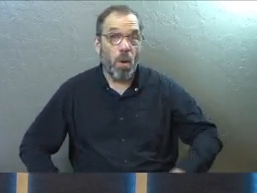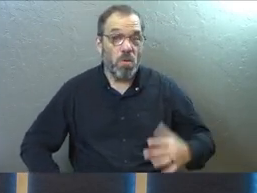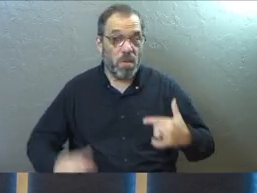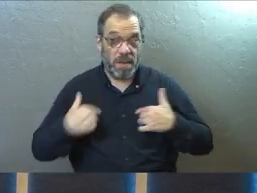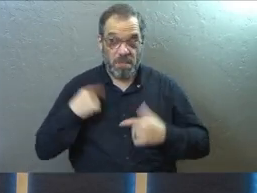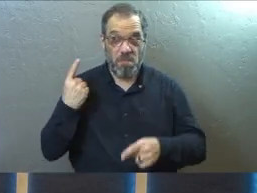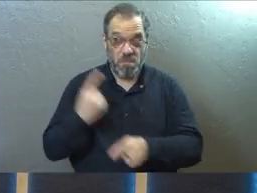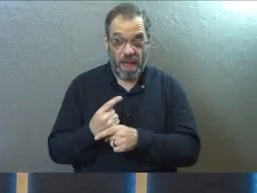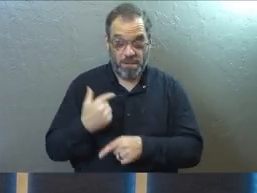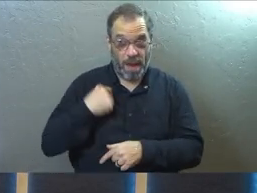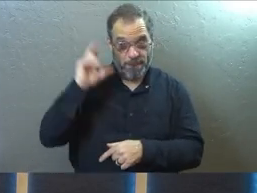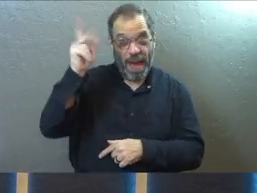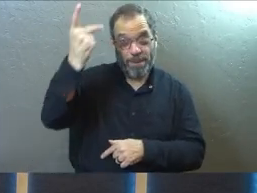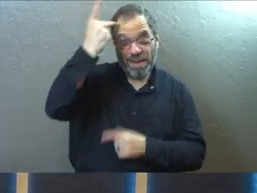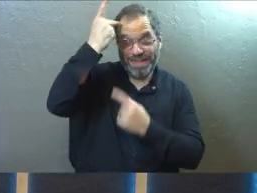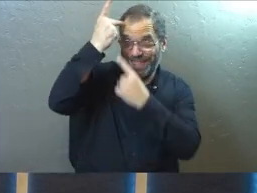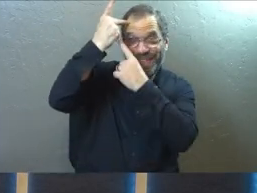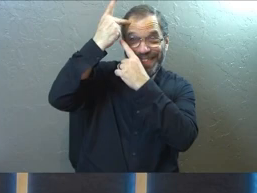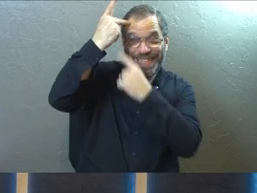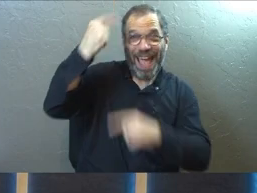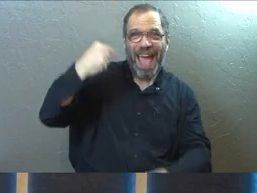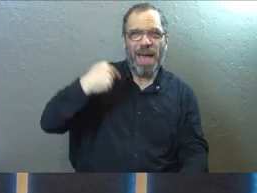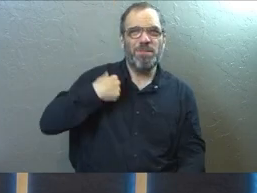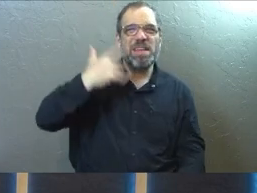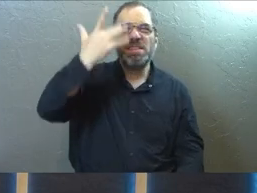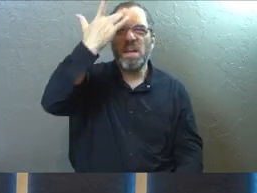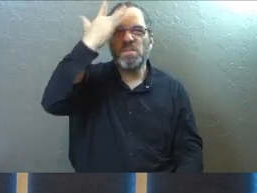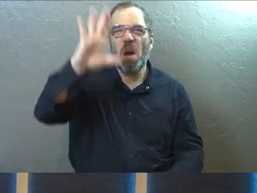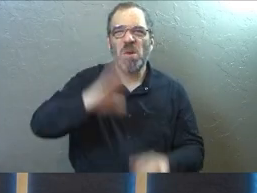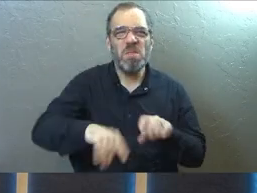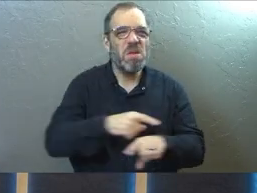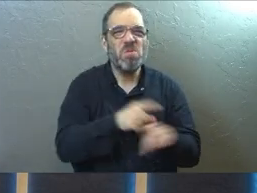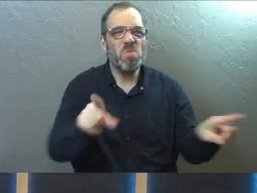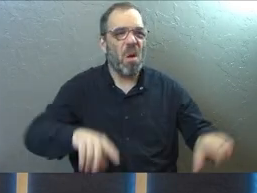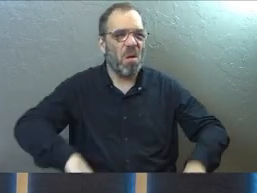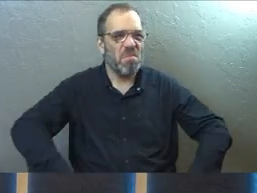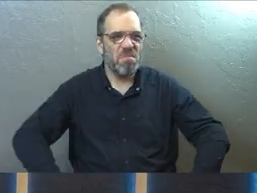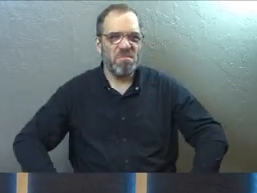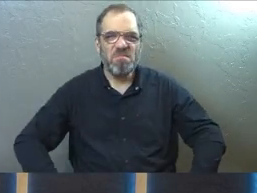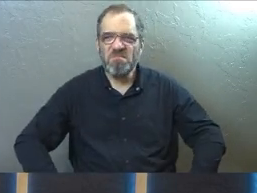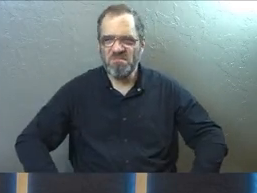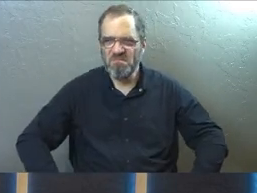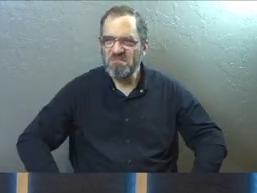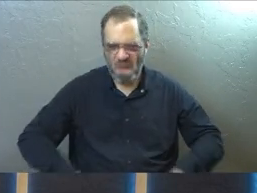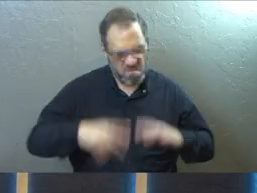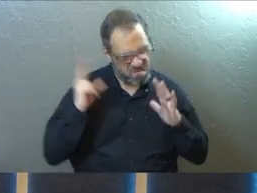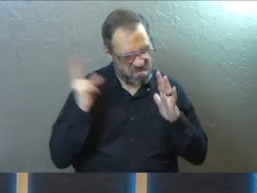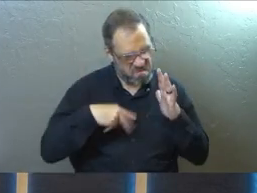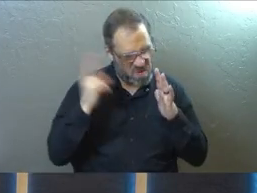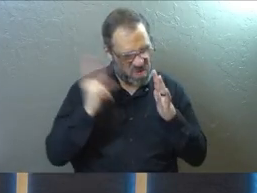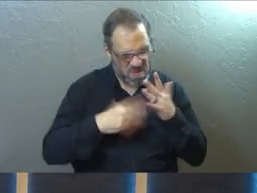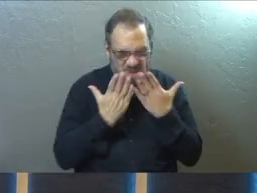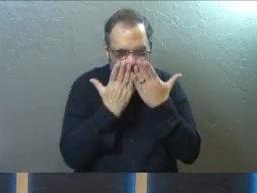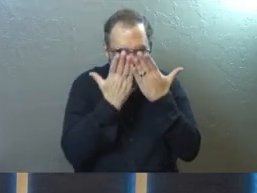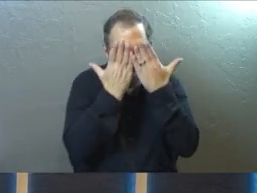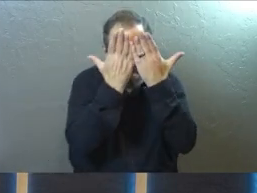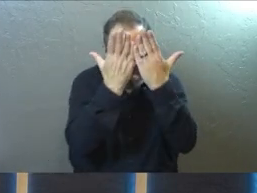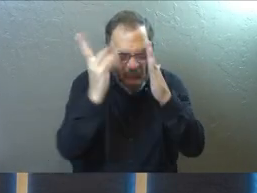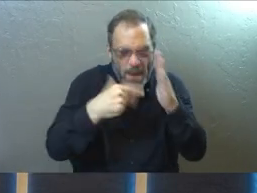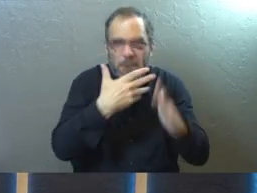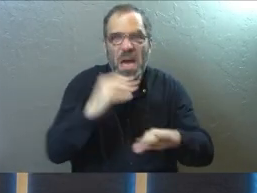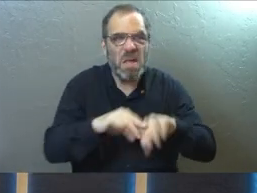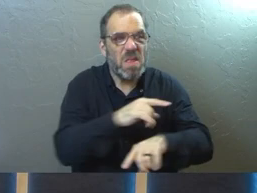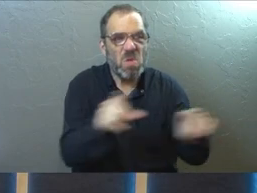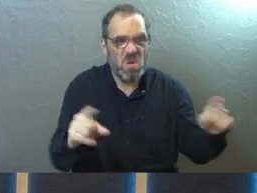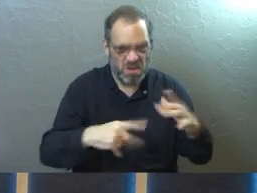reason that I'm right about my politics is because I'm smarter than you are. And I've read more stuff and I've read better